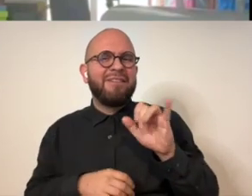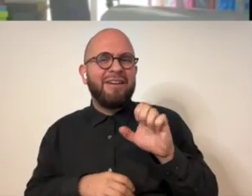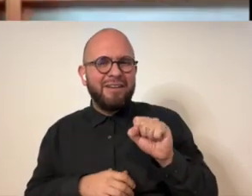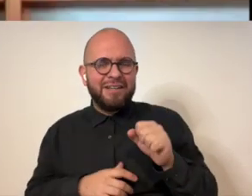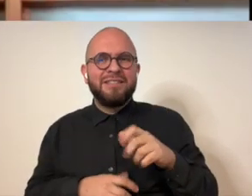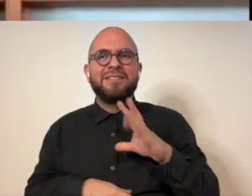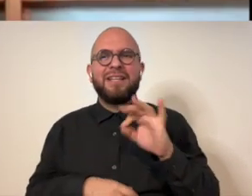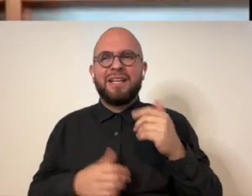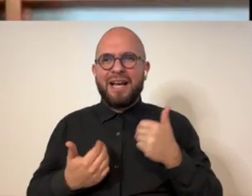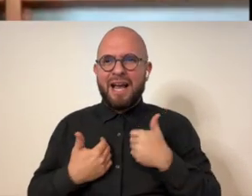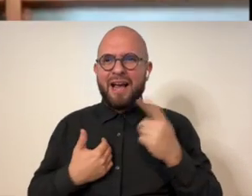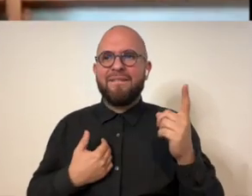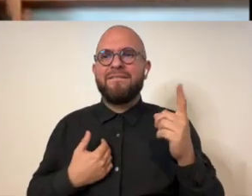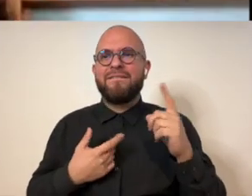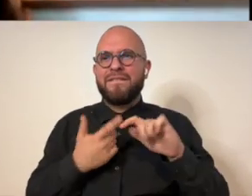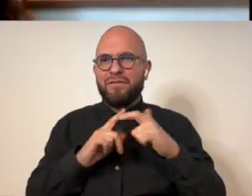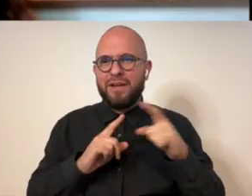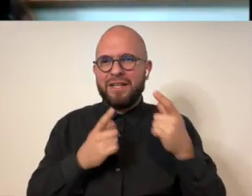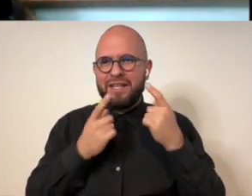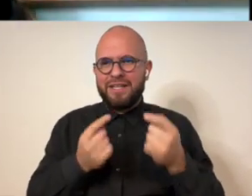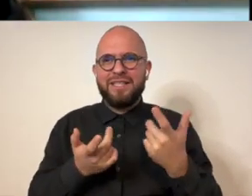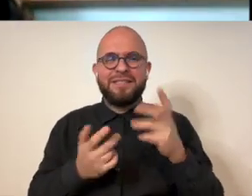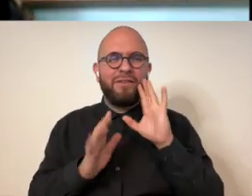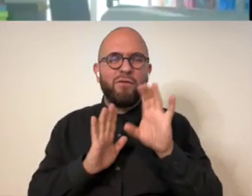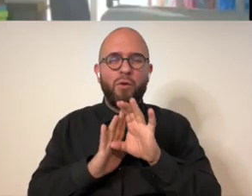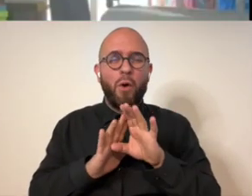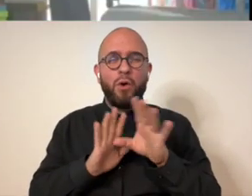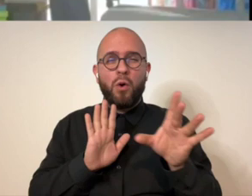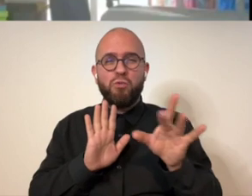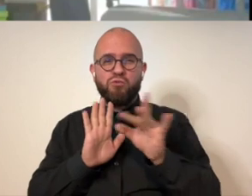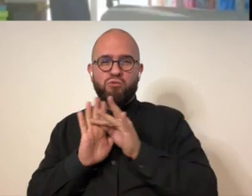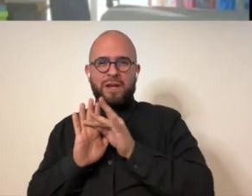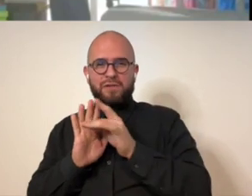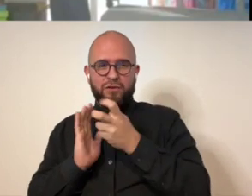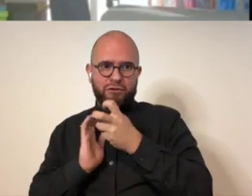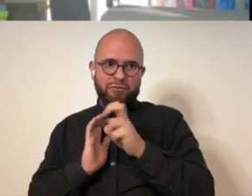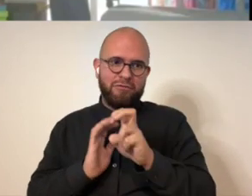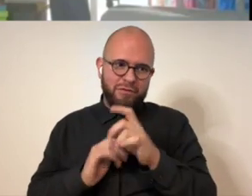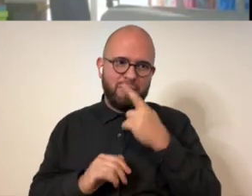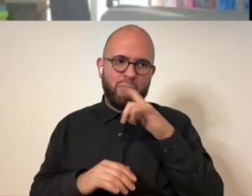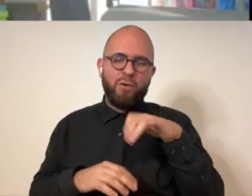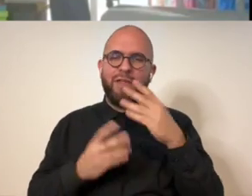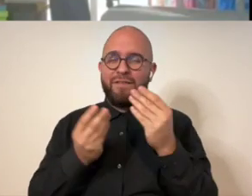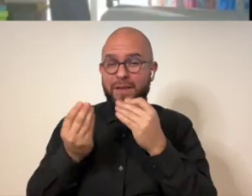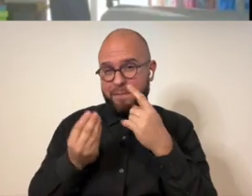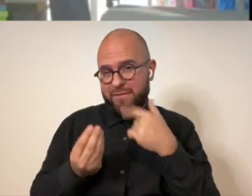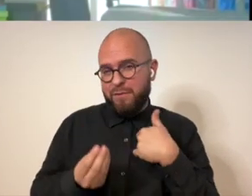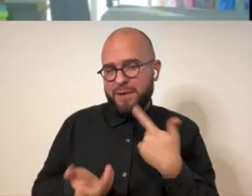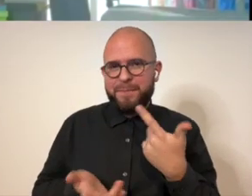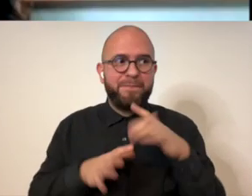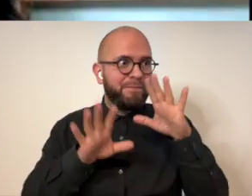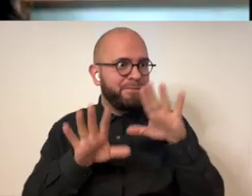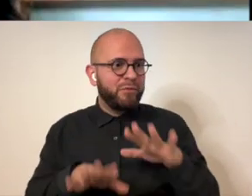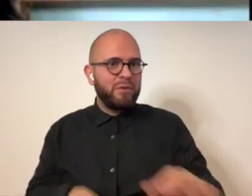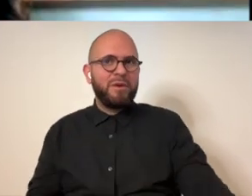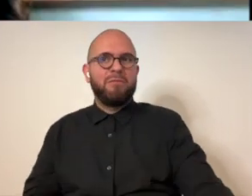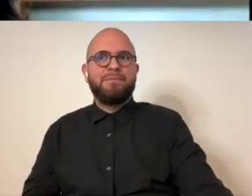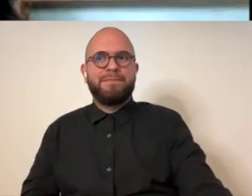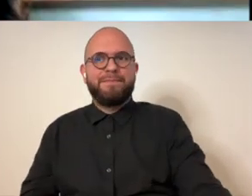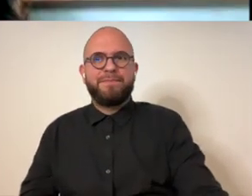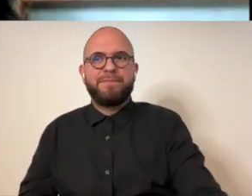i have a friend who is a printmaker who will sometimes do like photo transfer onto the fabric for me that's that's great